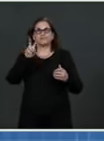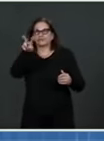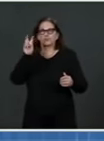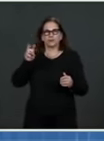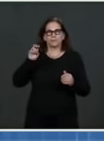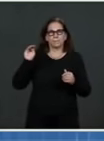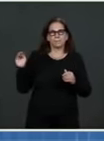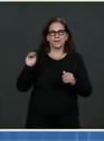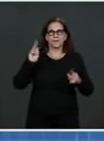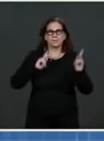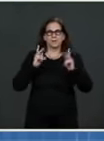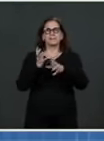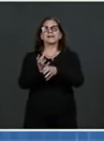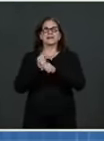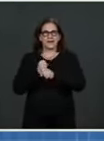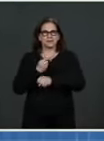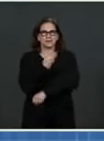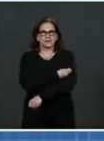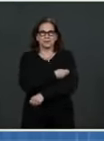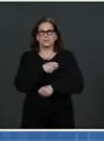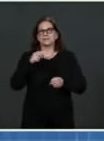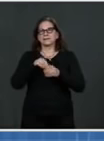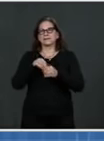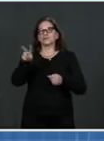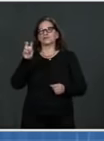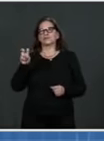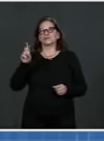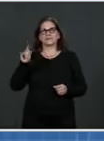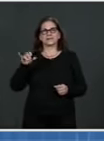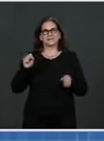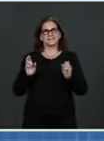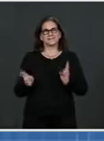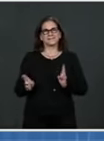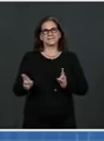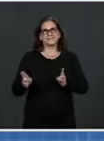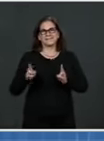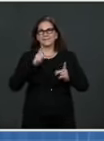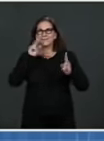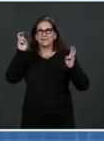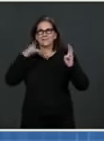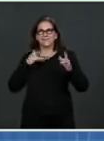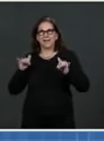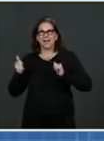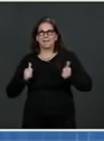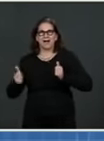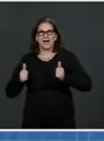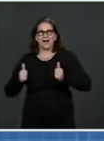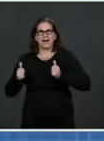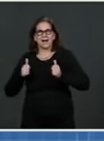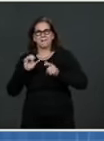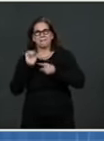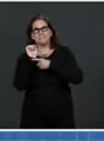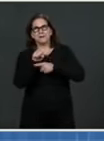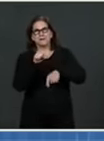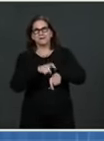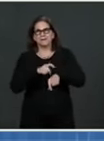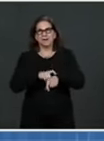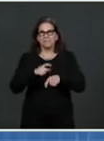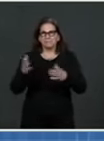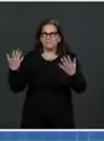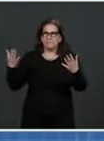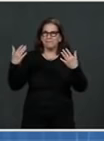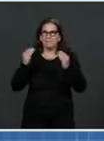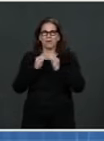the vaccine and what's going on with the dynamics of the outbreak. And we can win this by just hanging there a bit